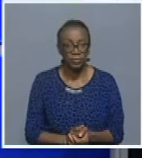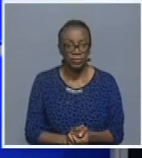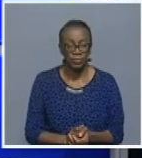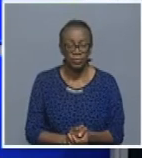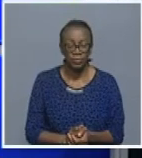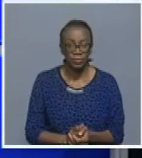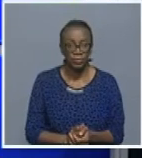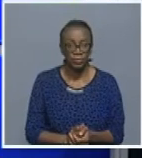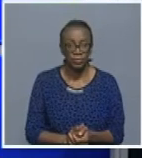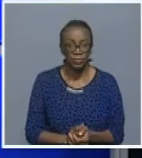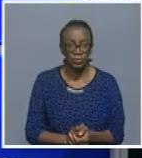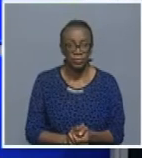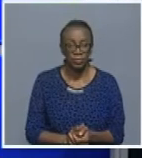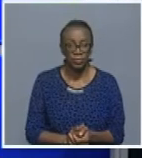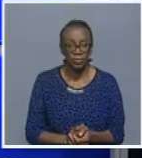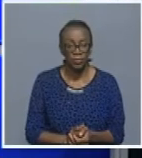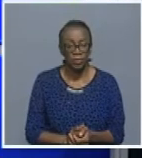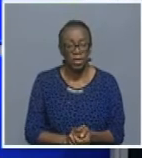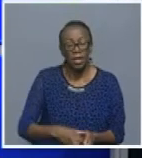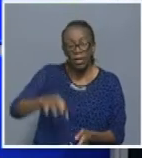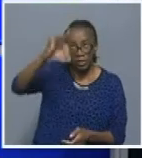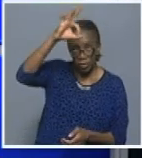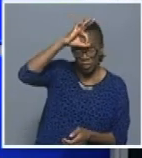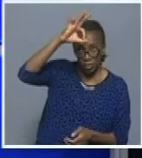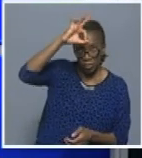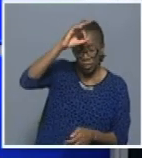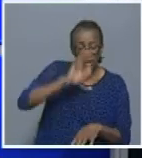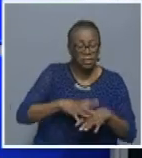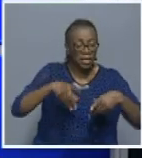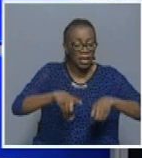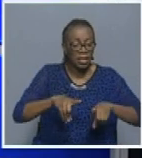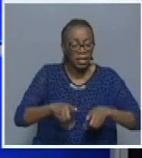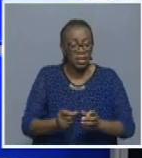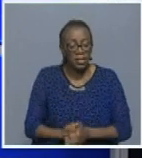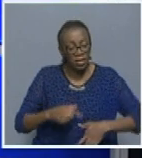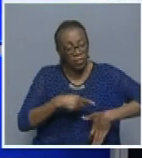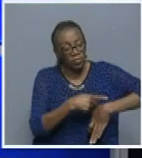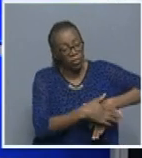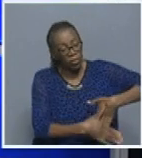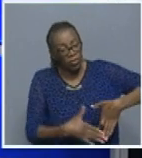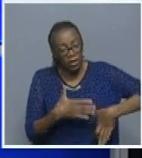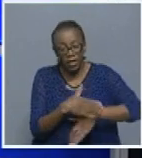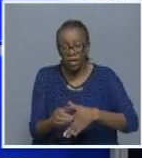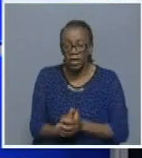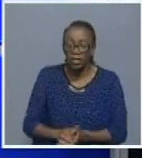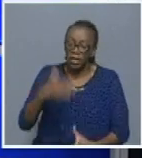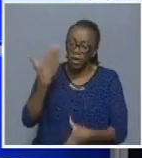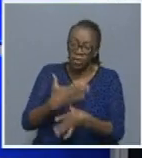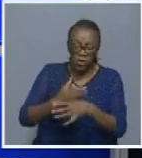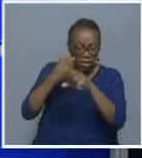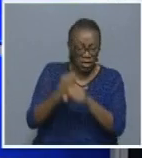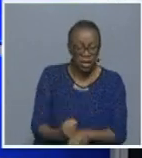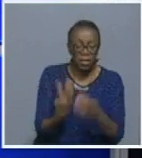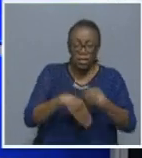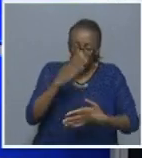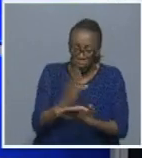Law enforcement across the country remain on duty to ensure adherence to the state of emergency regulations.